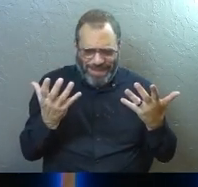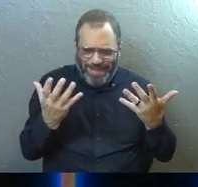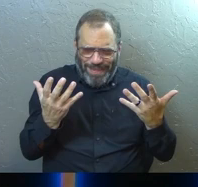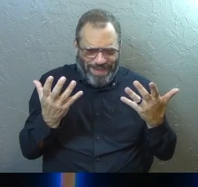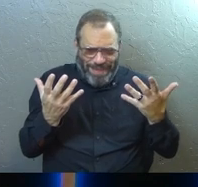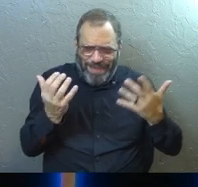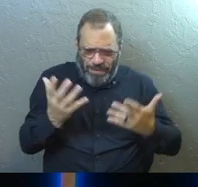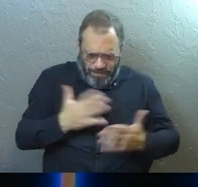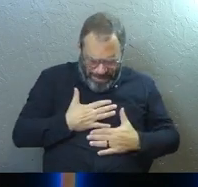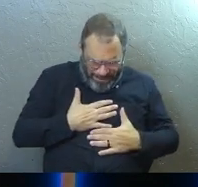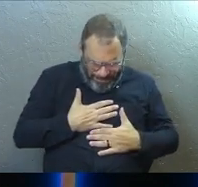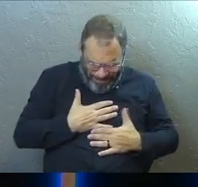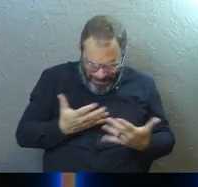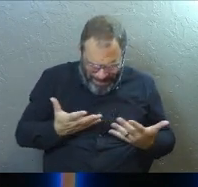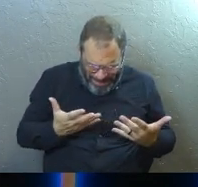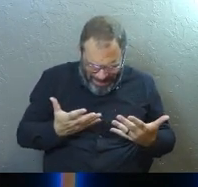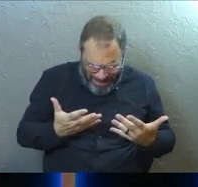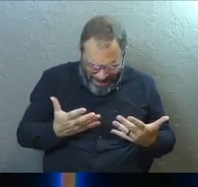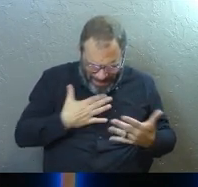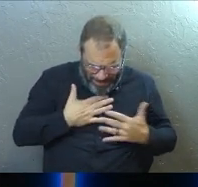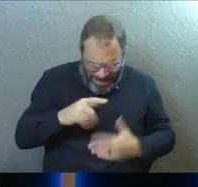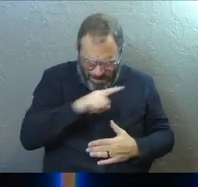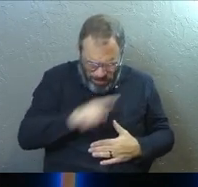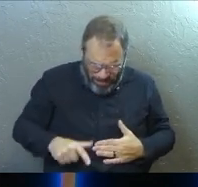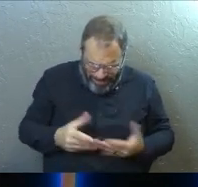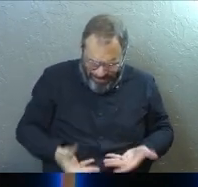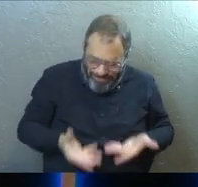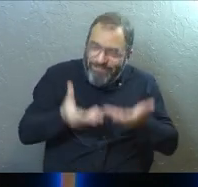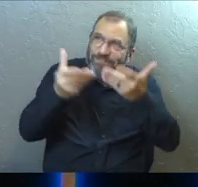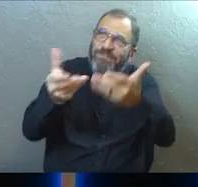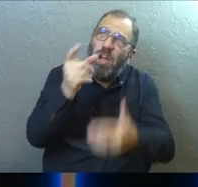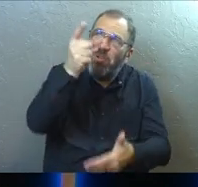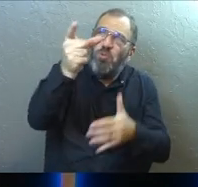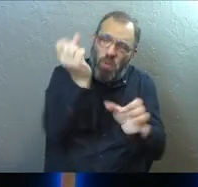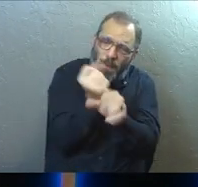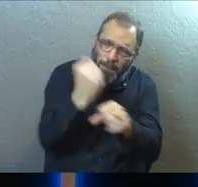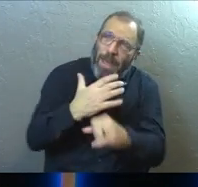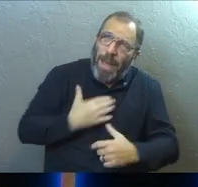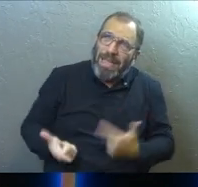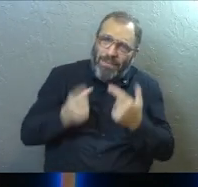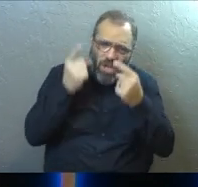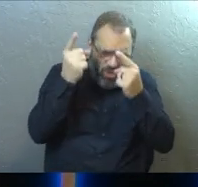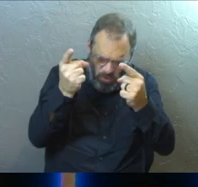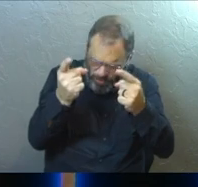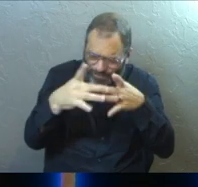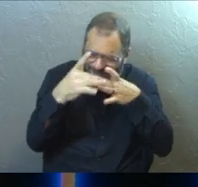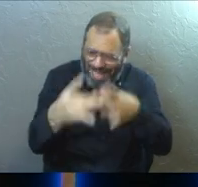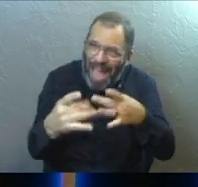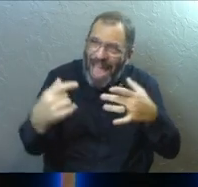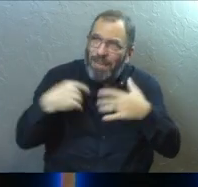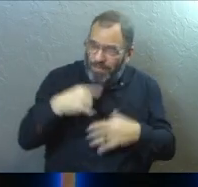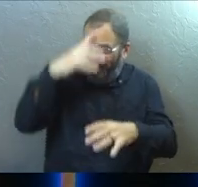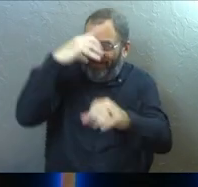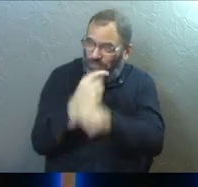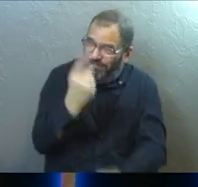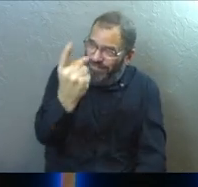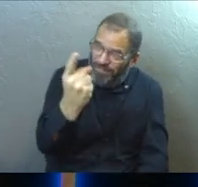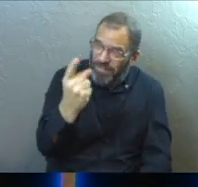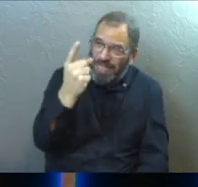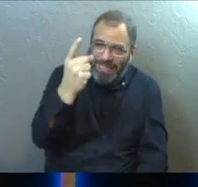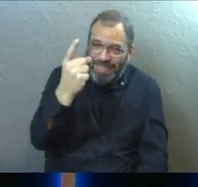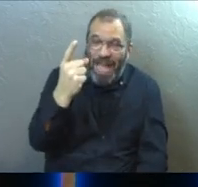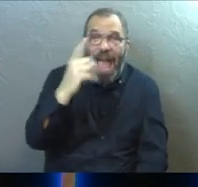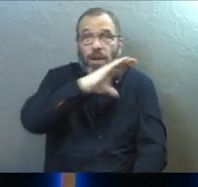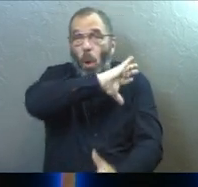to give God the place of lordship in our lives and say, you shape my life. You guide me and I'm going to trust you.